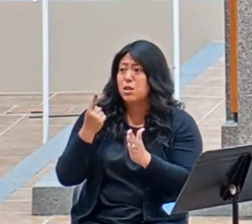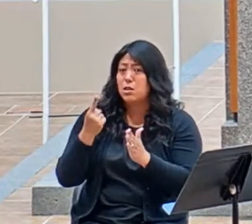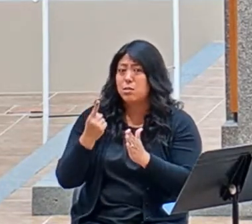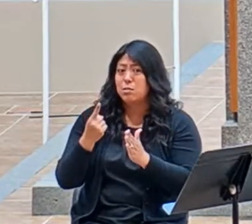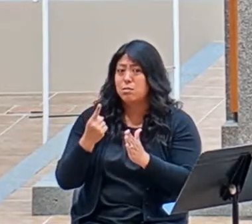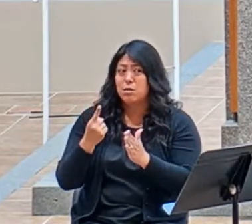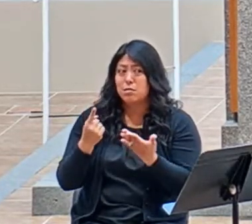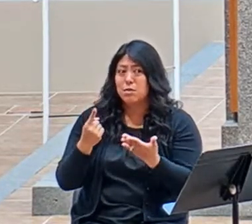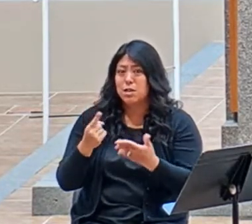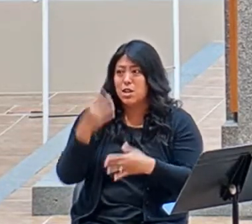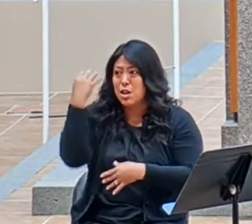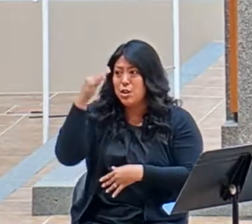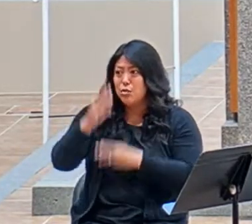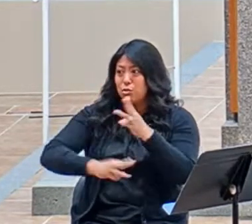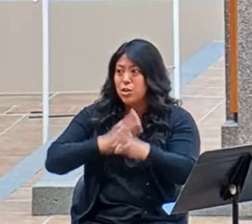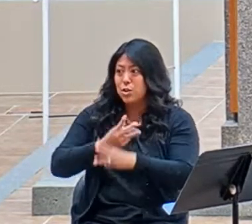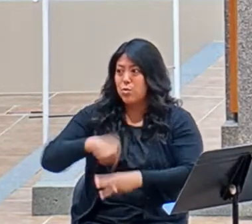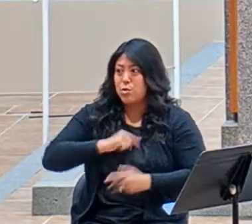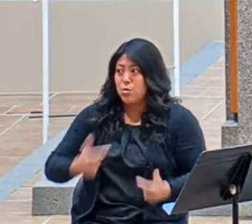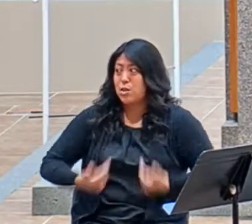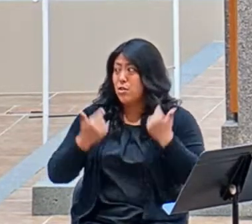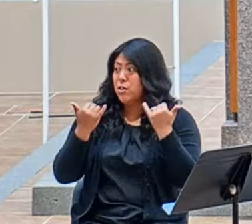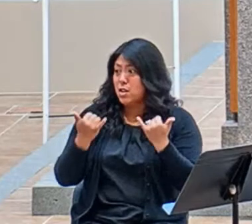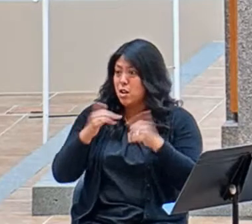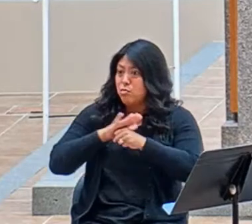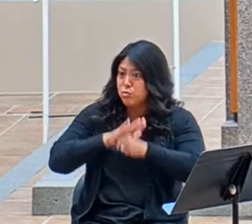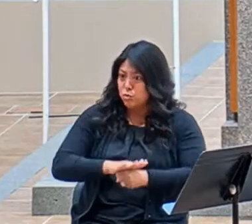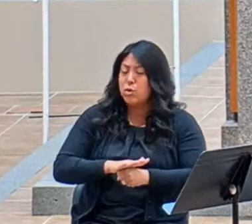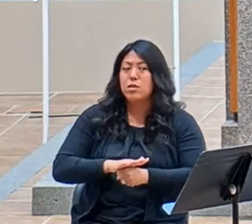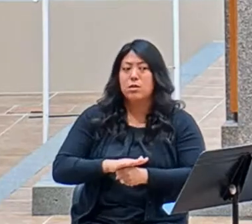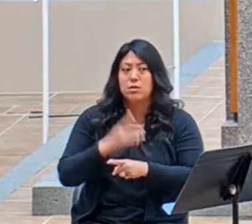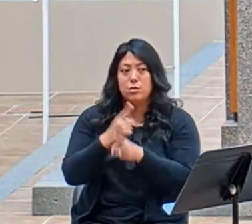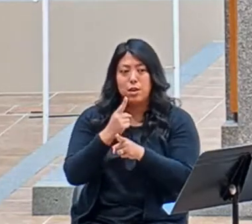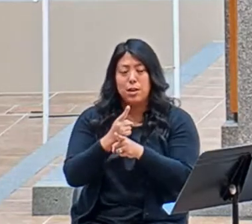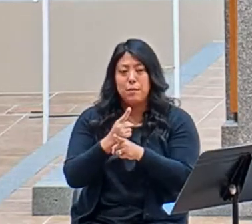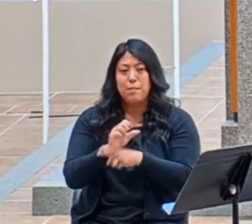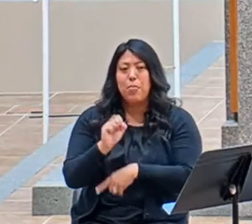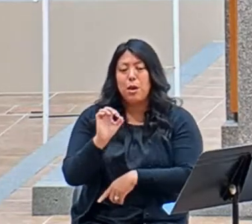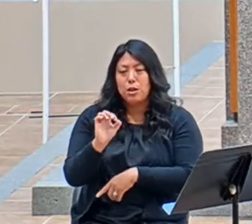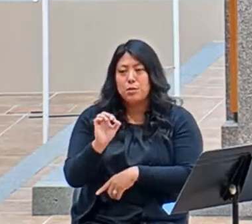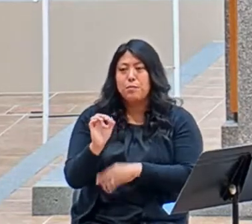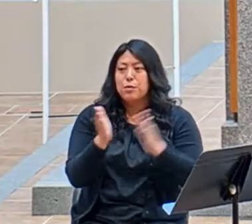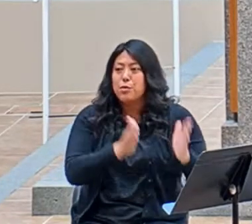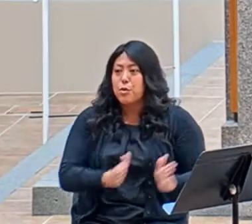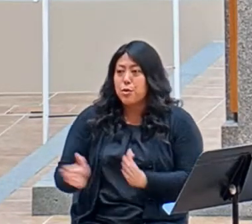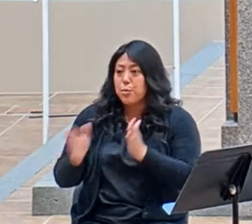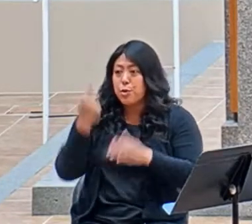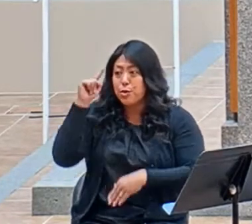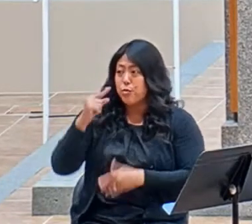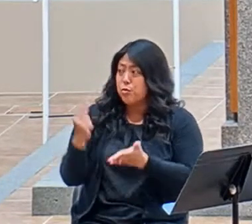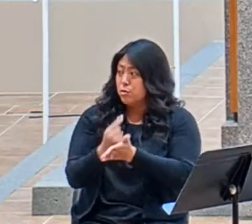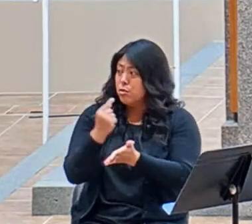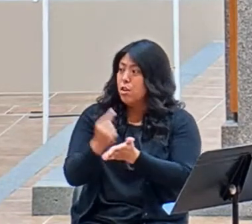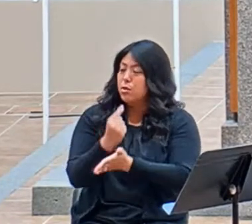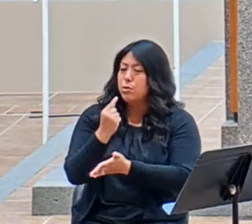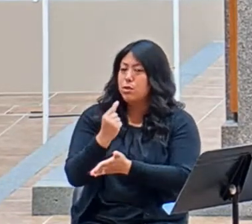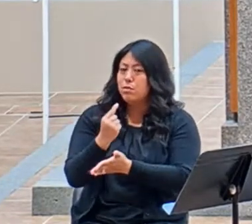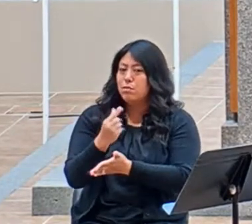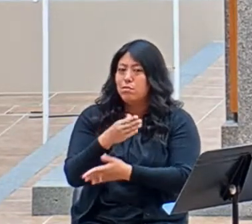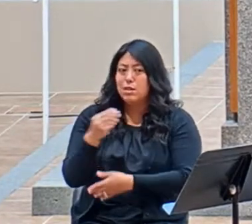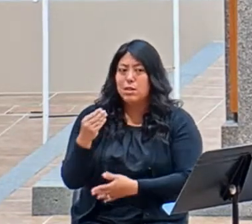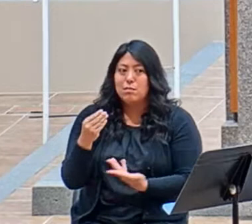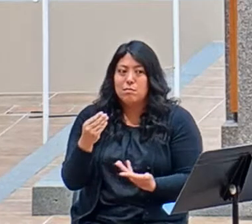world, crazy time we're living in. Stressed, depressed. So, I'm preparing for this gospel. And frankly,